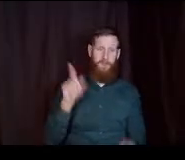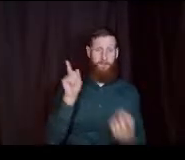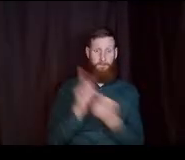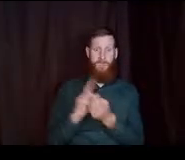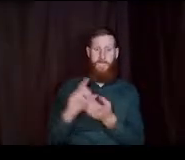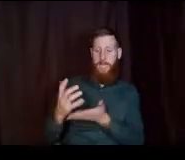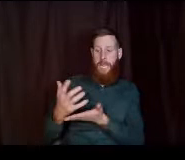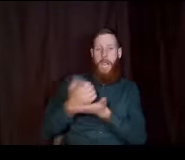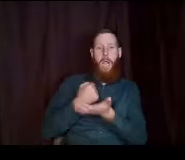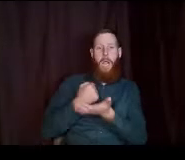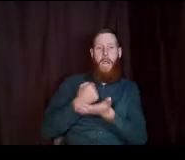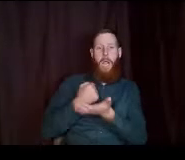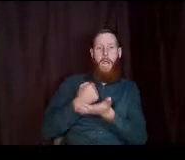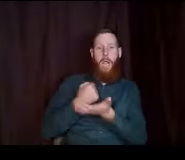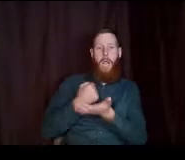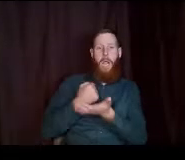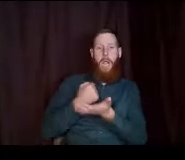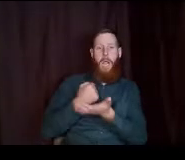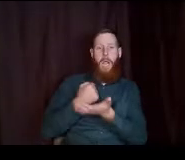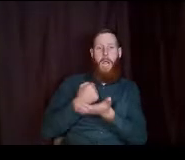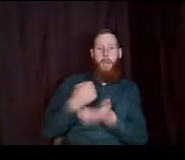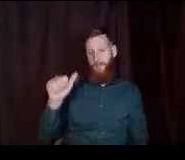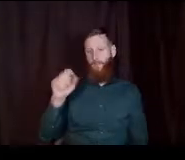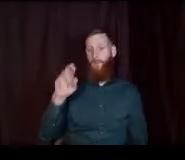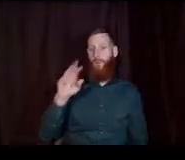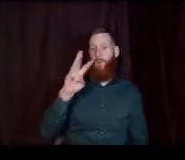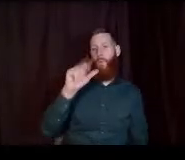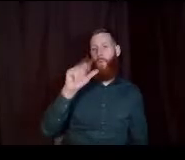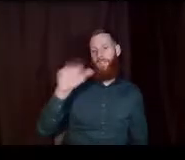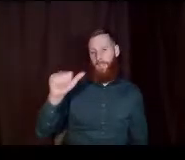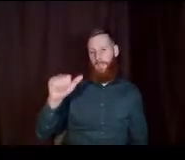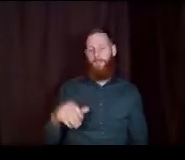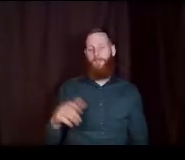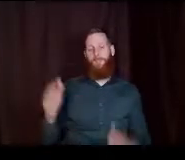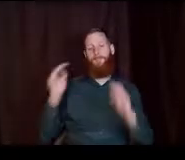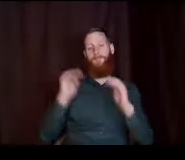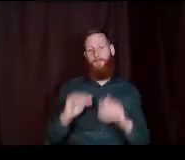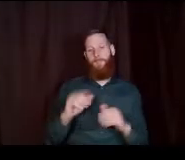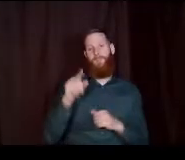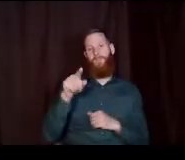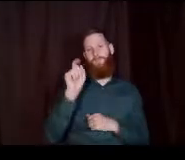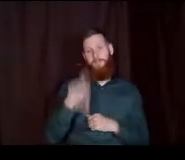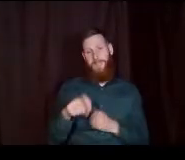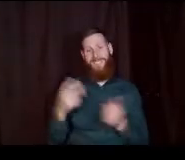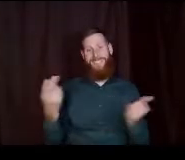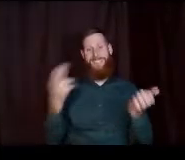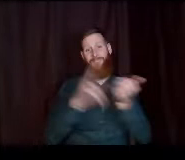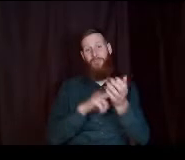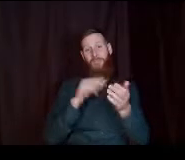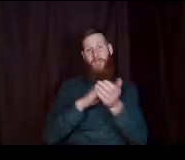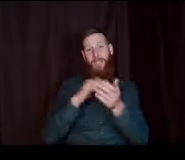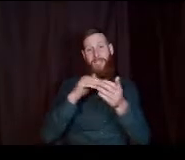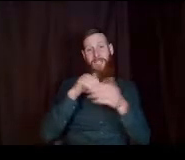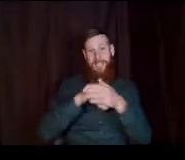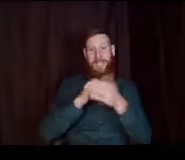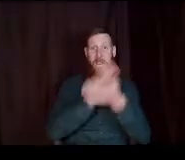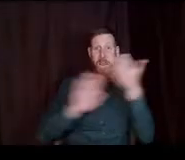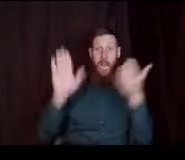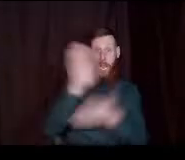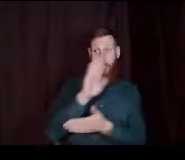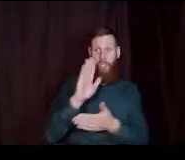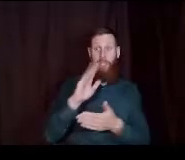through the foster or wafsa and then um you have to enroll in college within one year of graduating